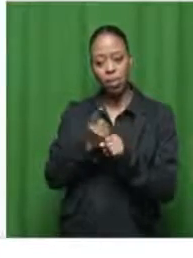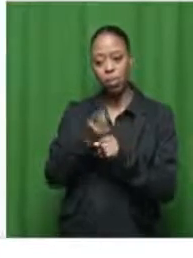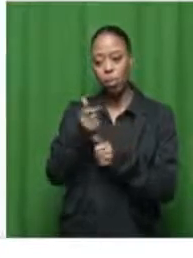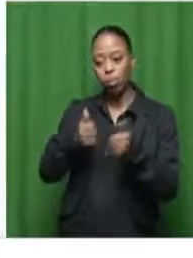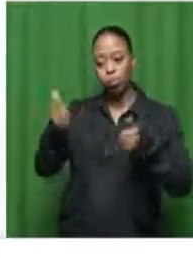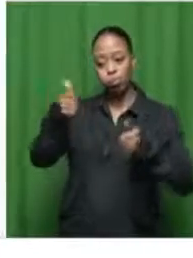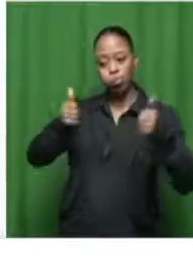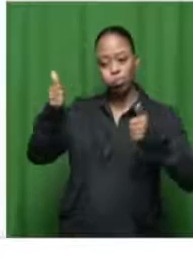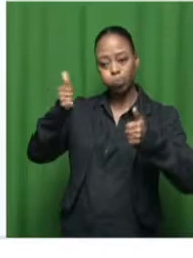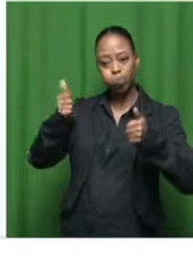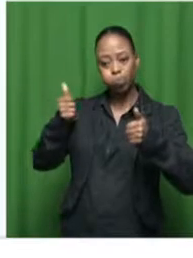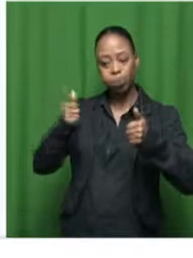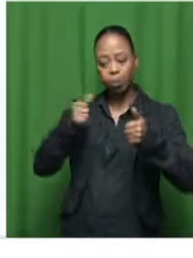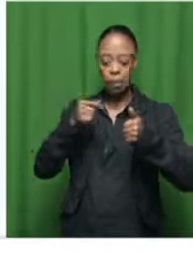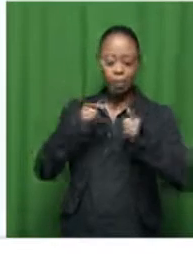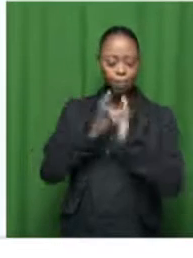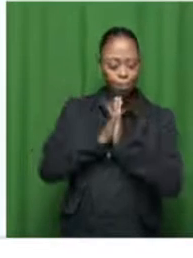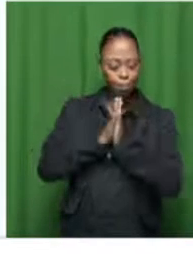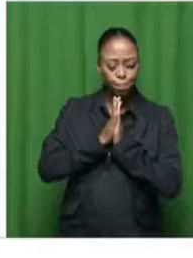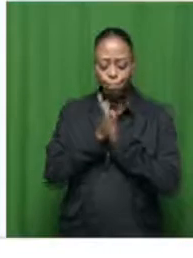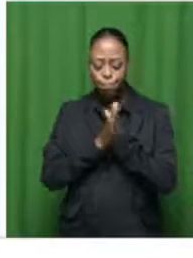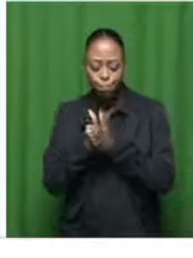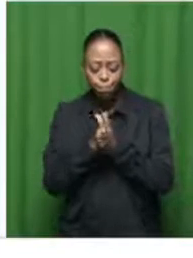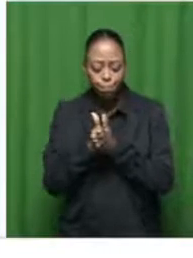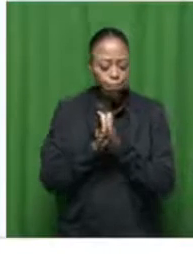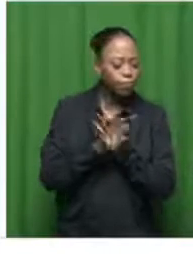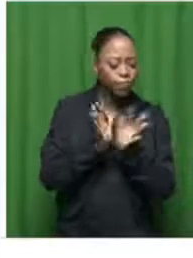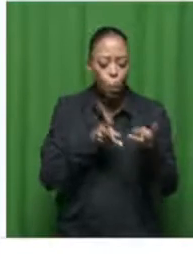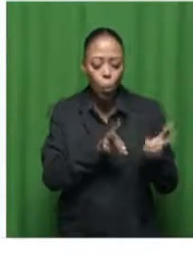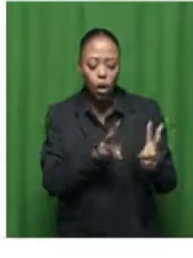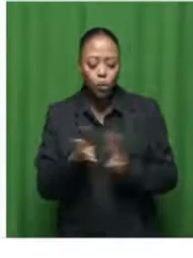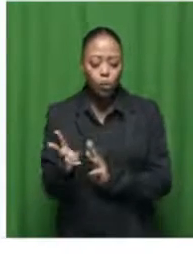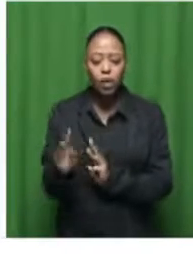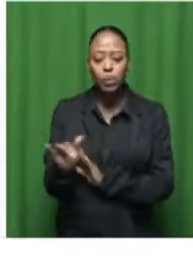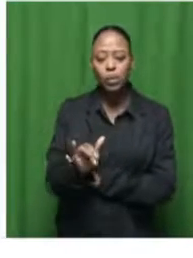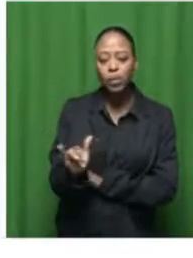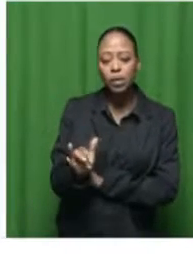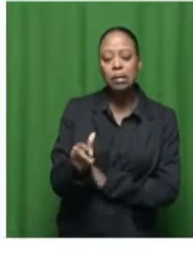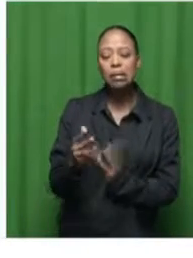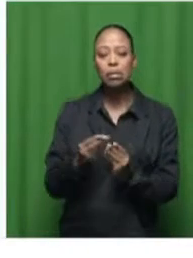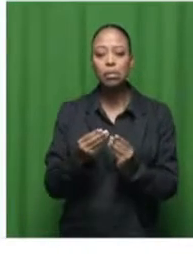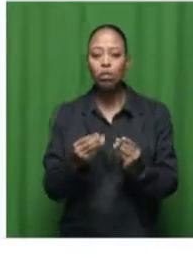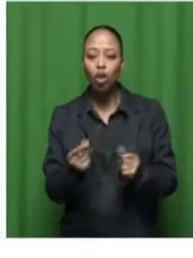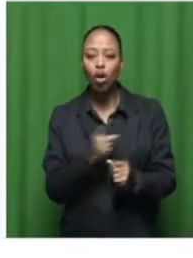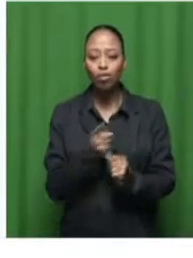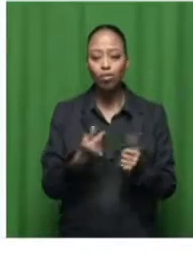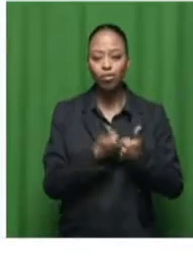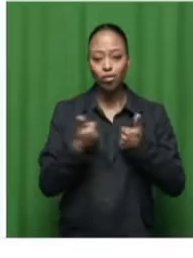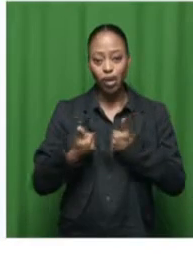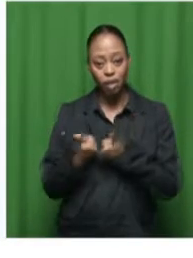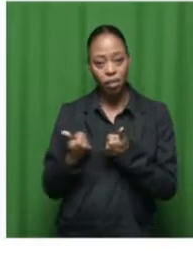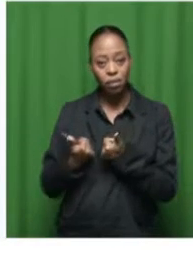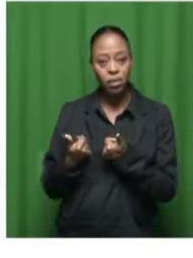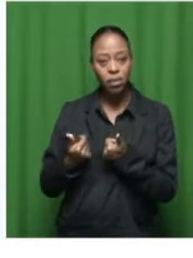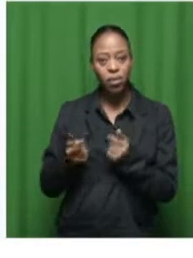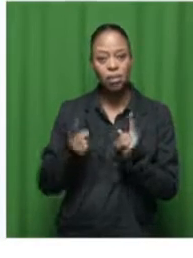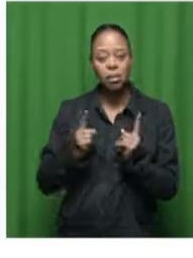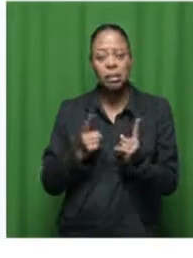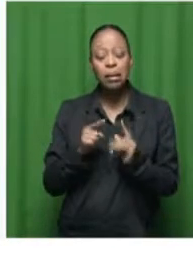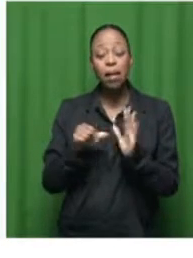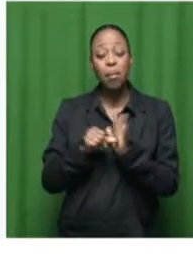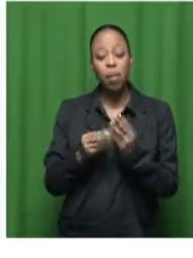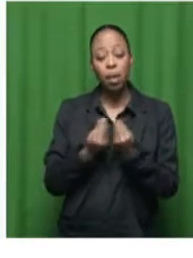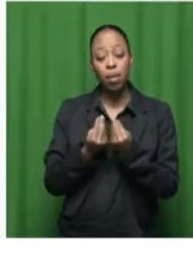are looking at more ways so they are recalibrating the plans at disposal but it was quite